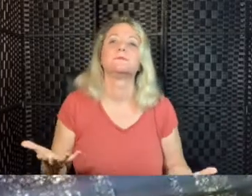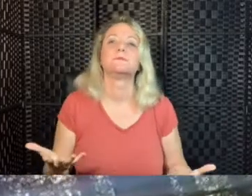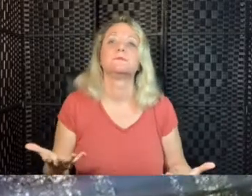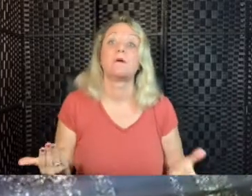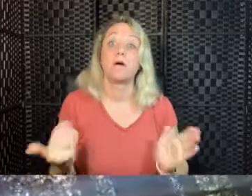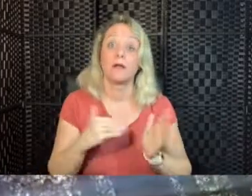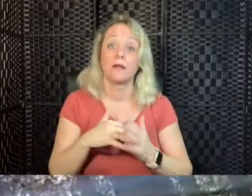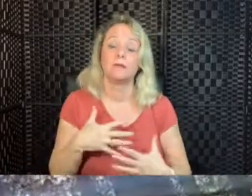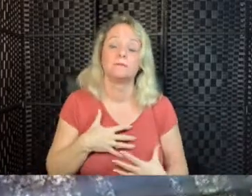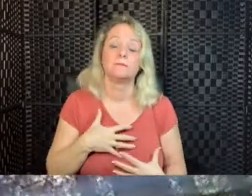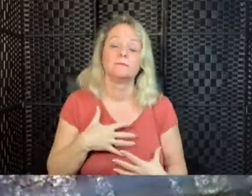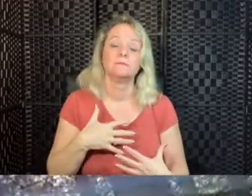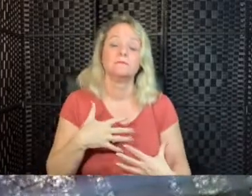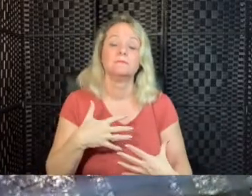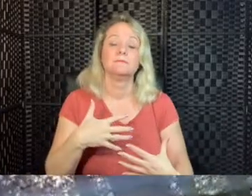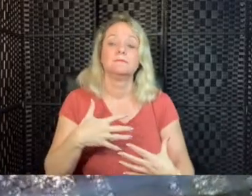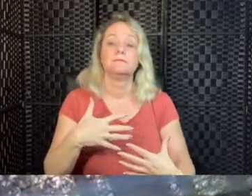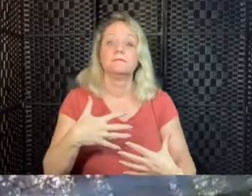Breath in.